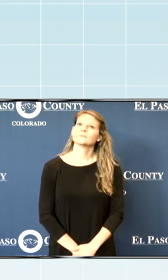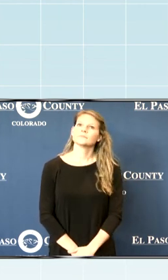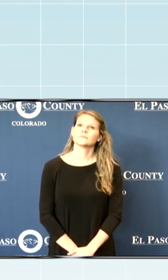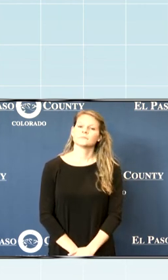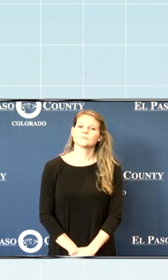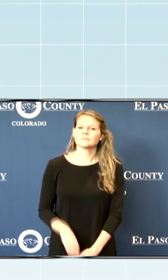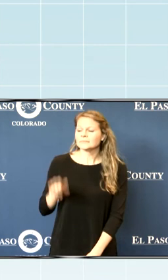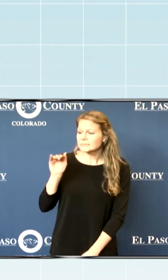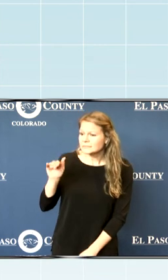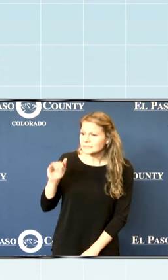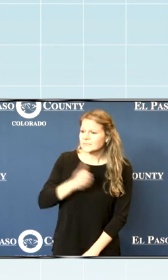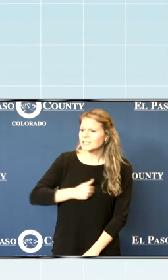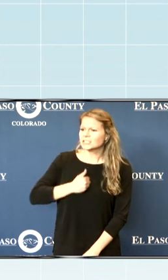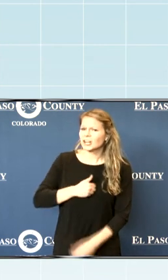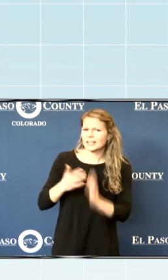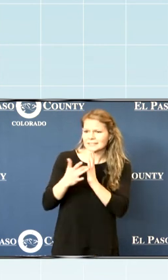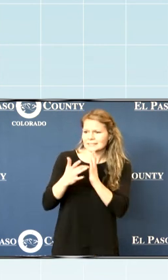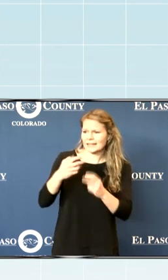Yes.